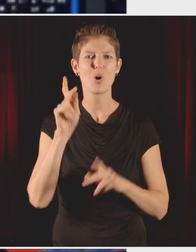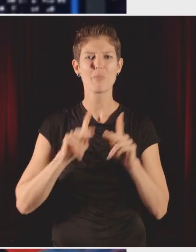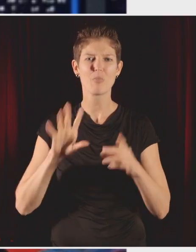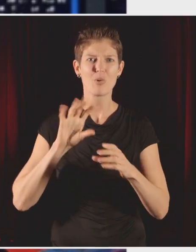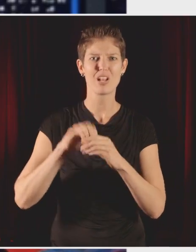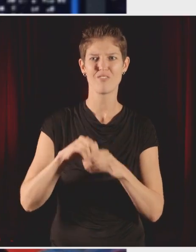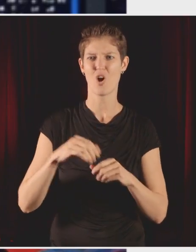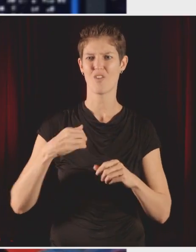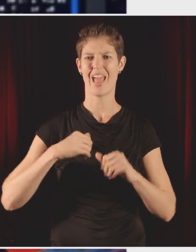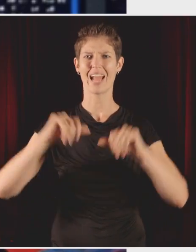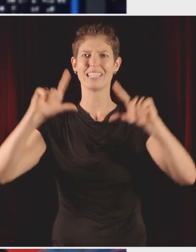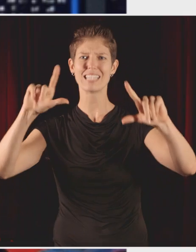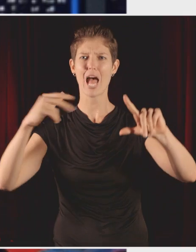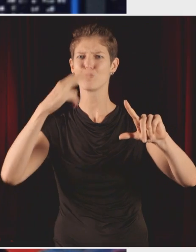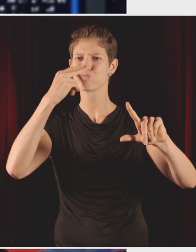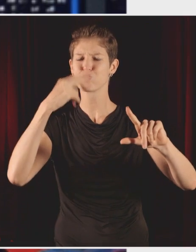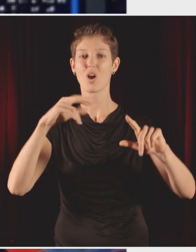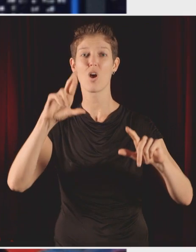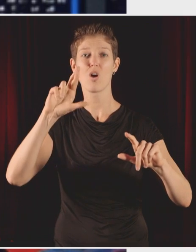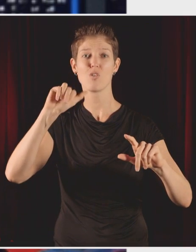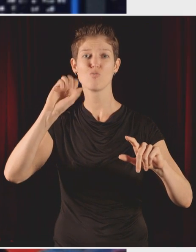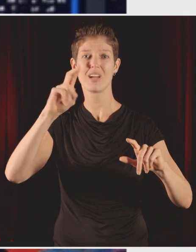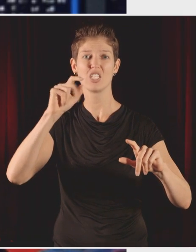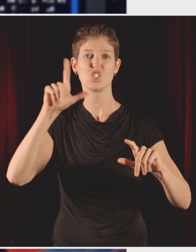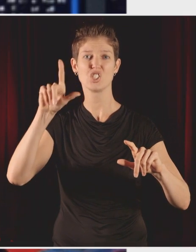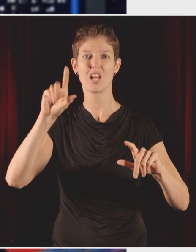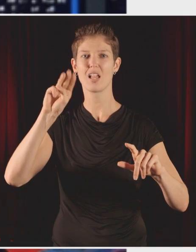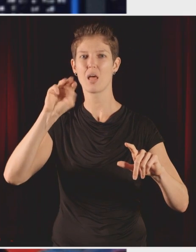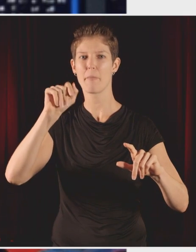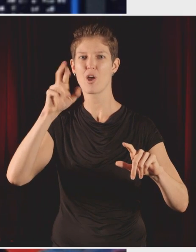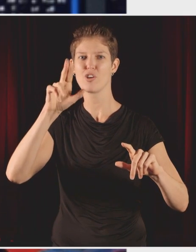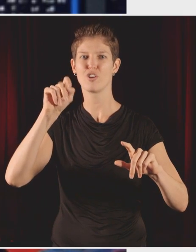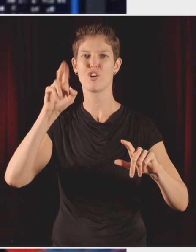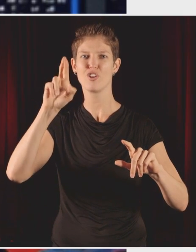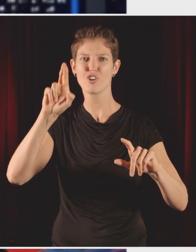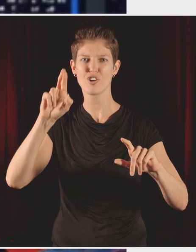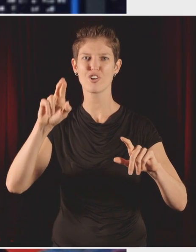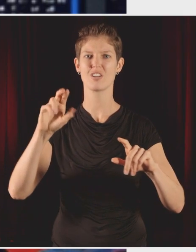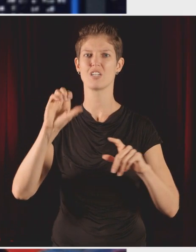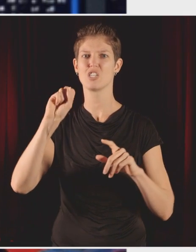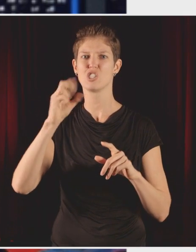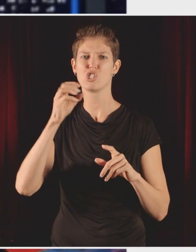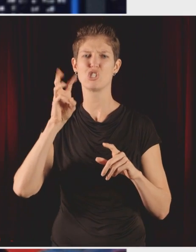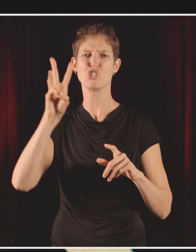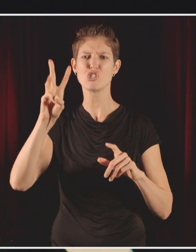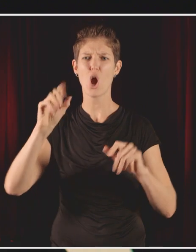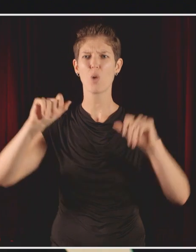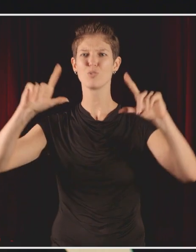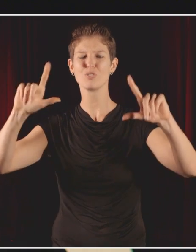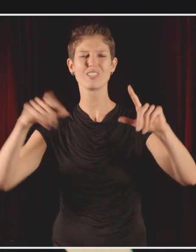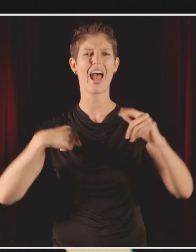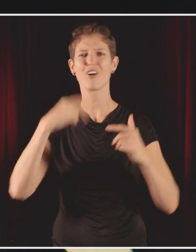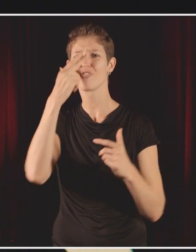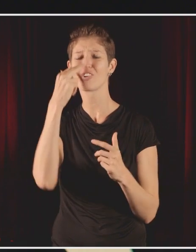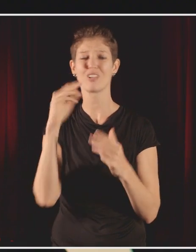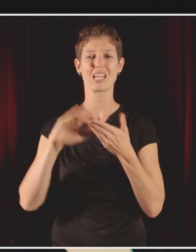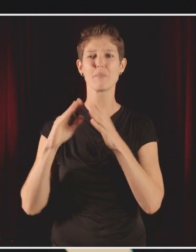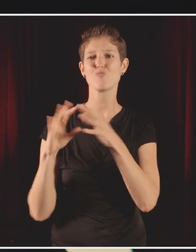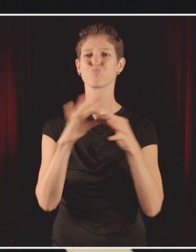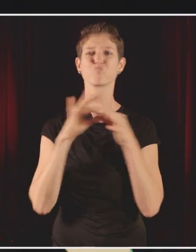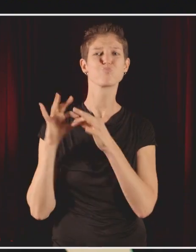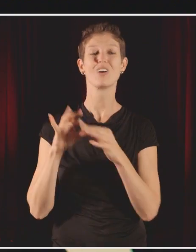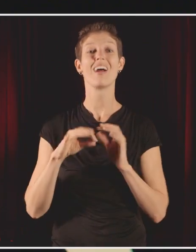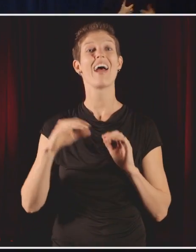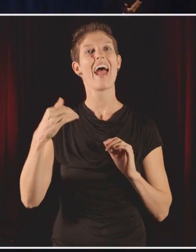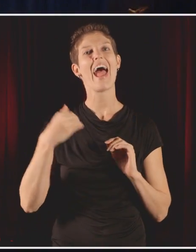Maddow show made a really cool sign. We put the sign up in good humor, as the way Salem is. There's three micro-brews now,